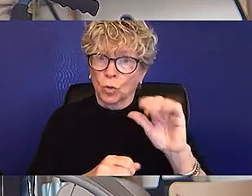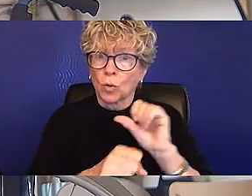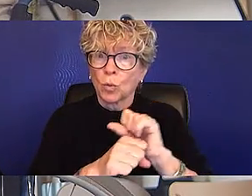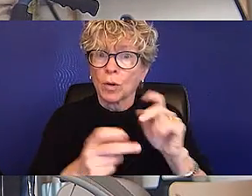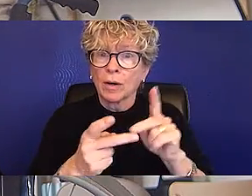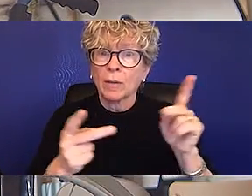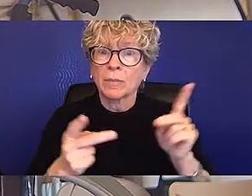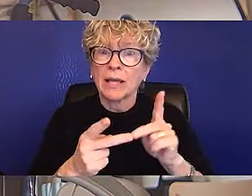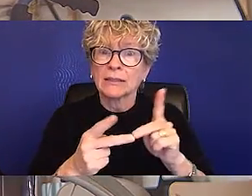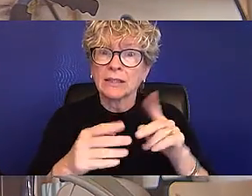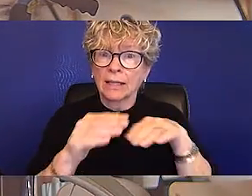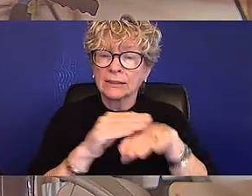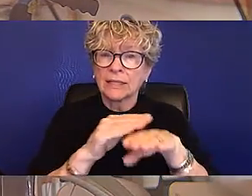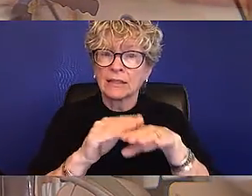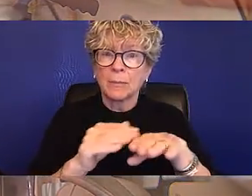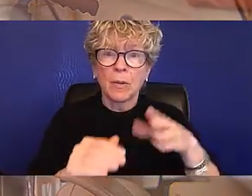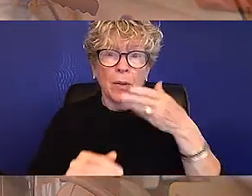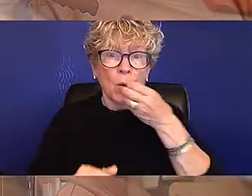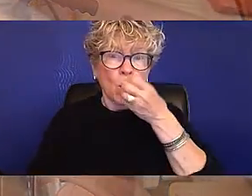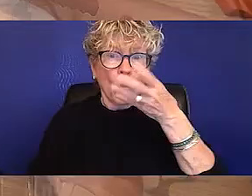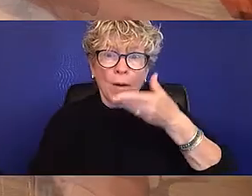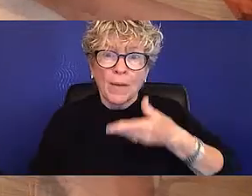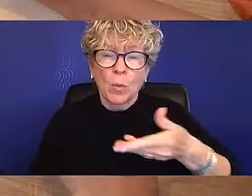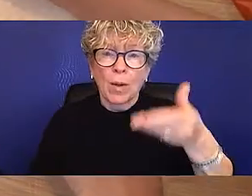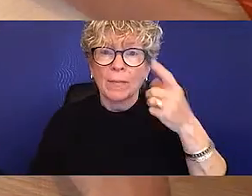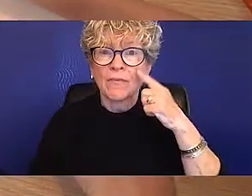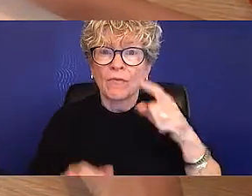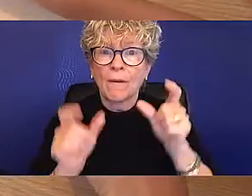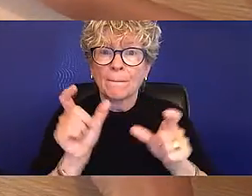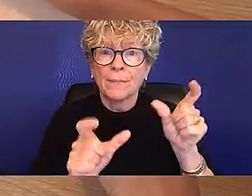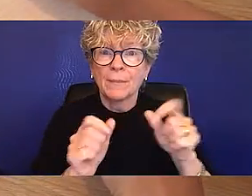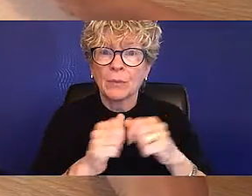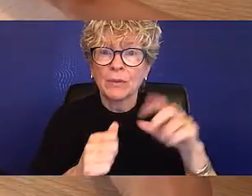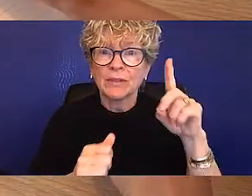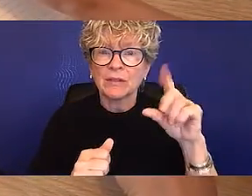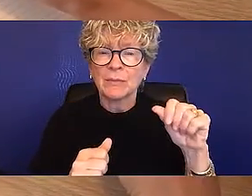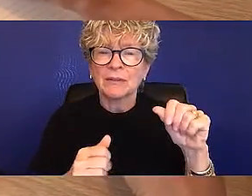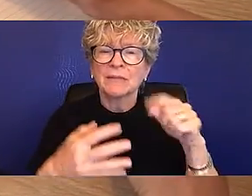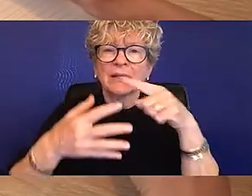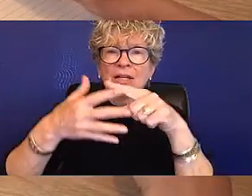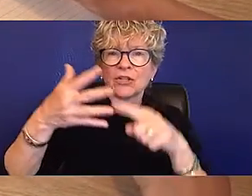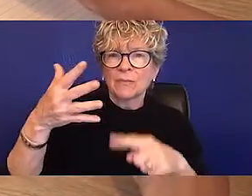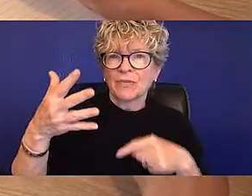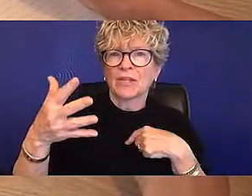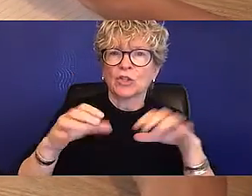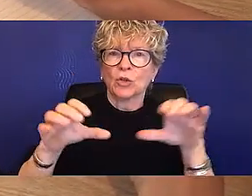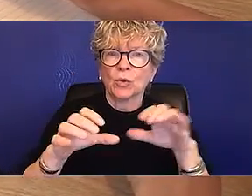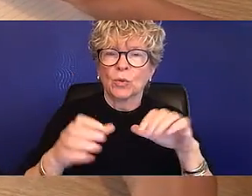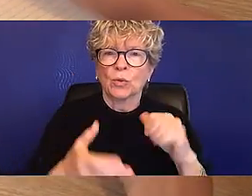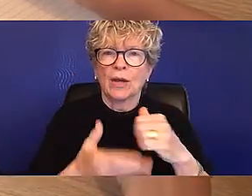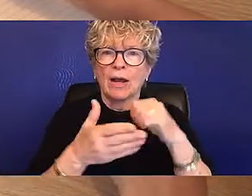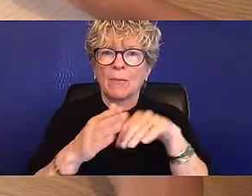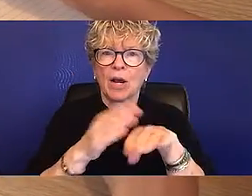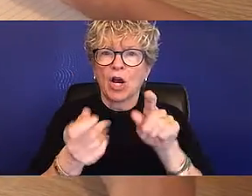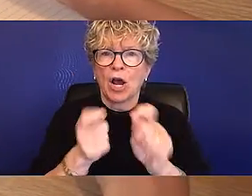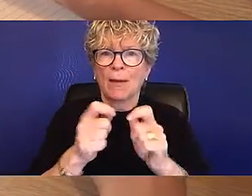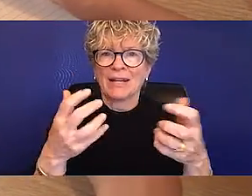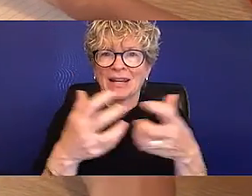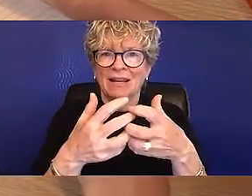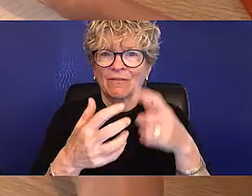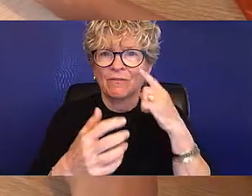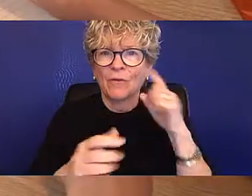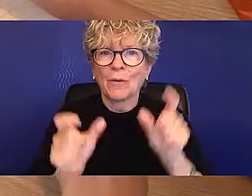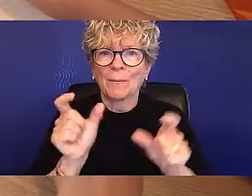workplace accessible and welcoming to employees with disabilities? Here are some things that you can do to accommodate people with